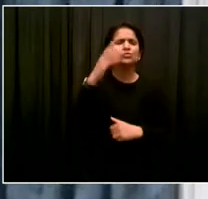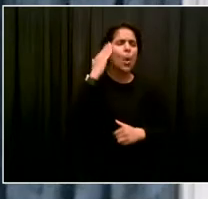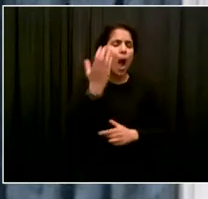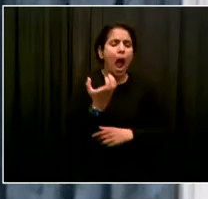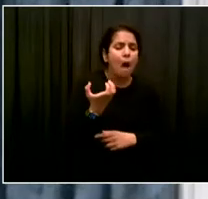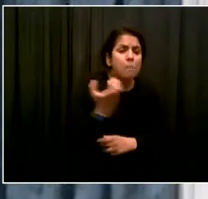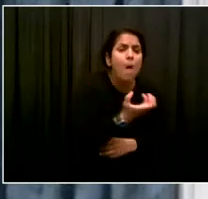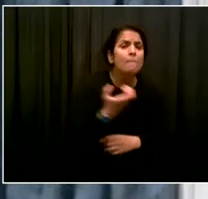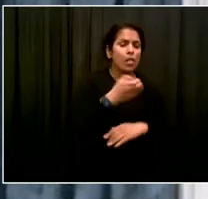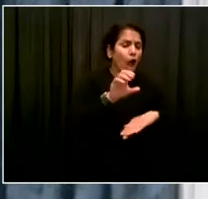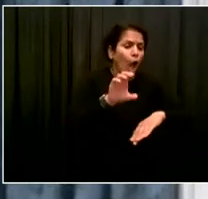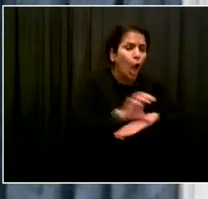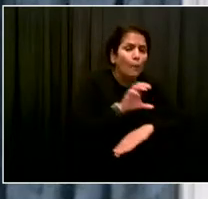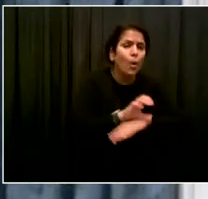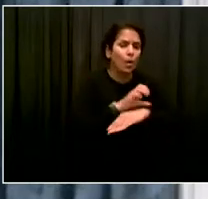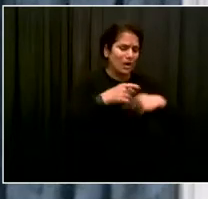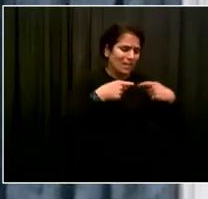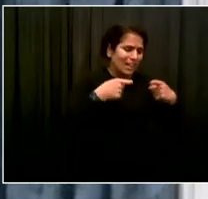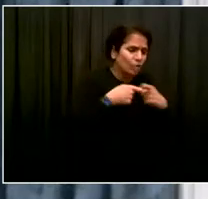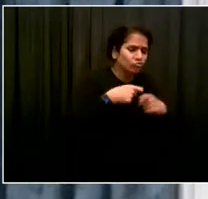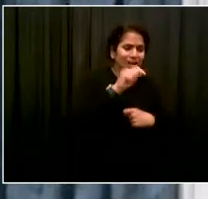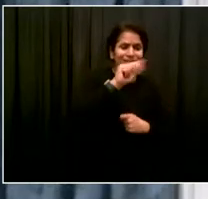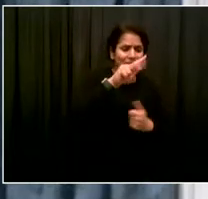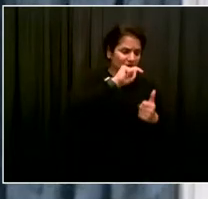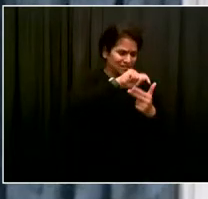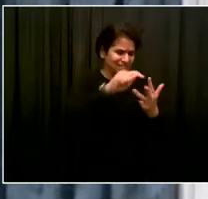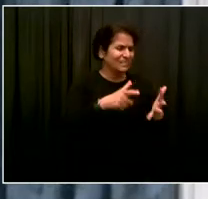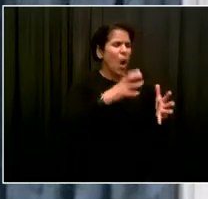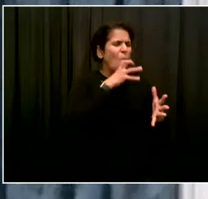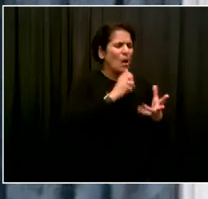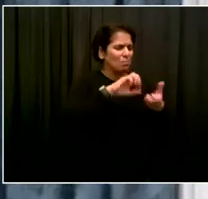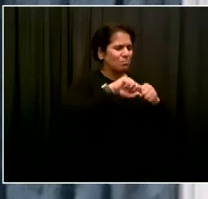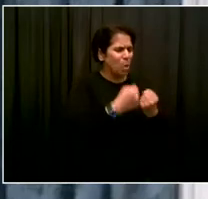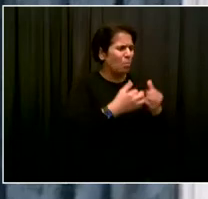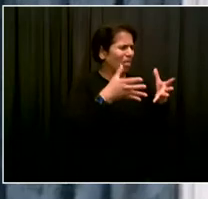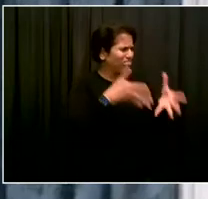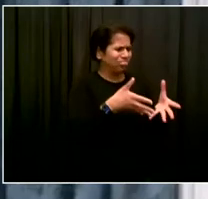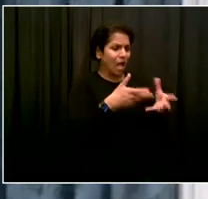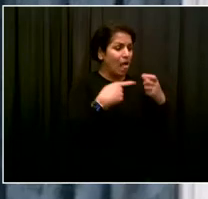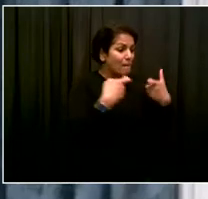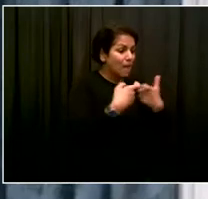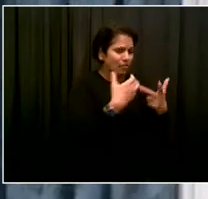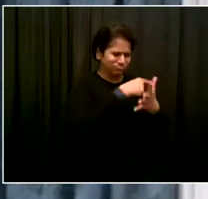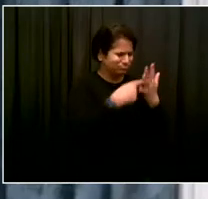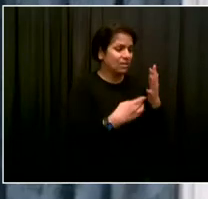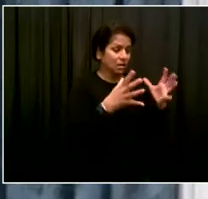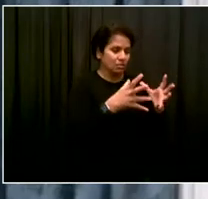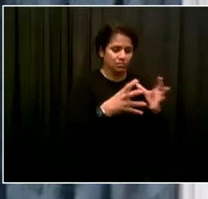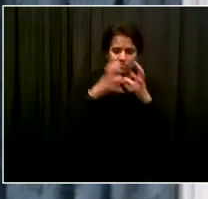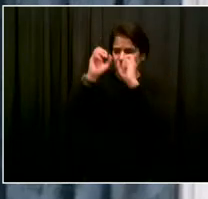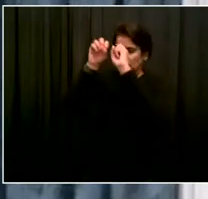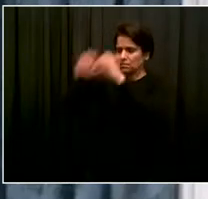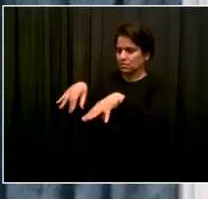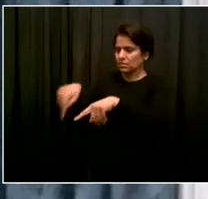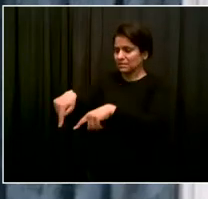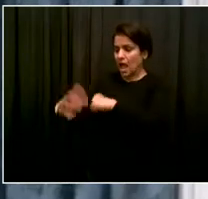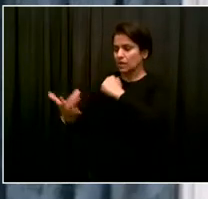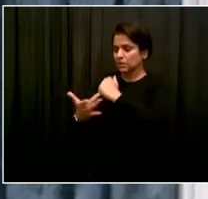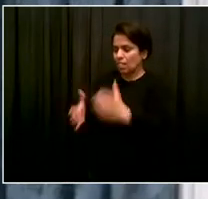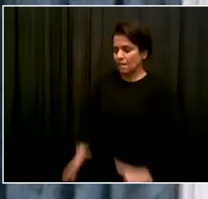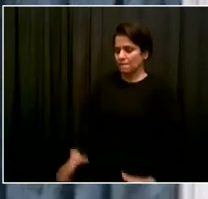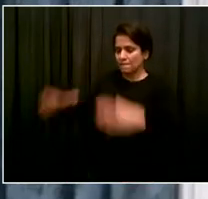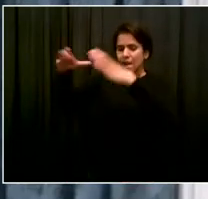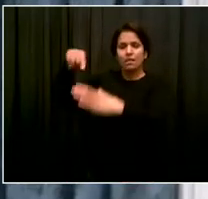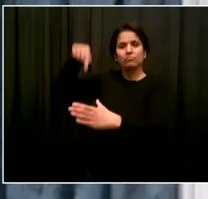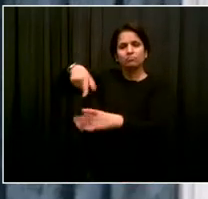to access the bin and deposit your organics material. This is another exciting new way to expand our knowledge of how the waste stream will